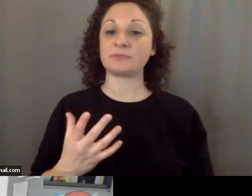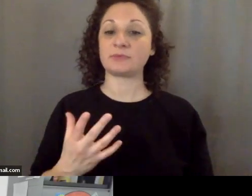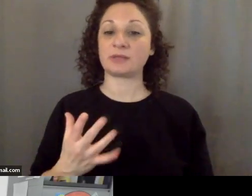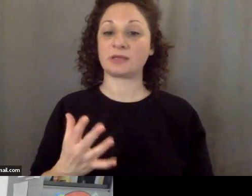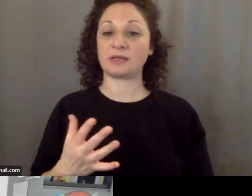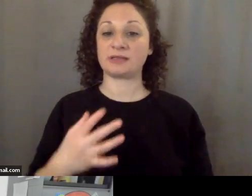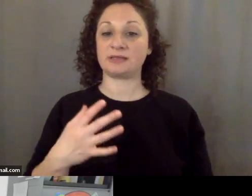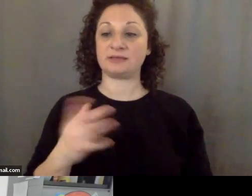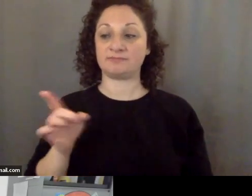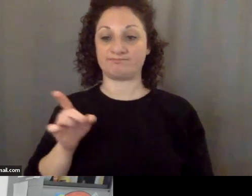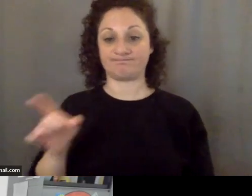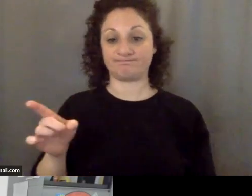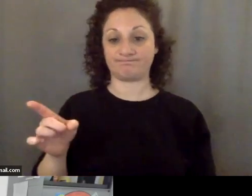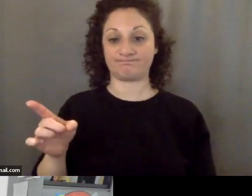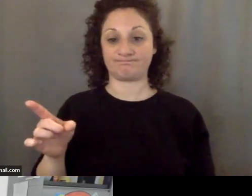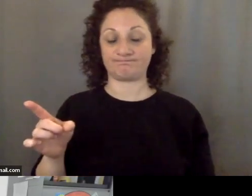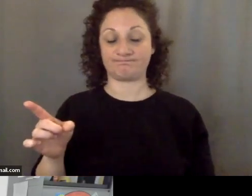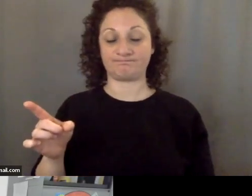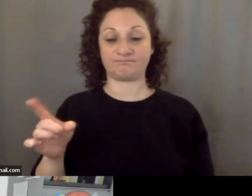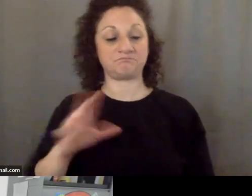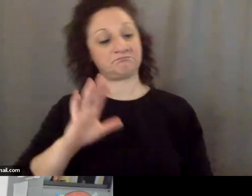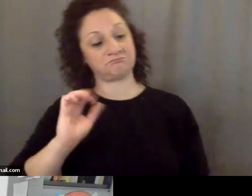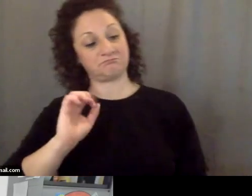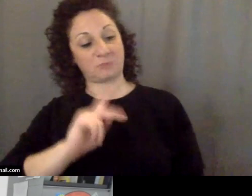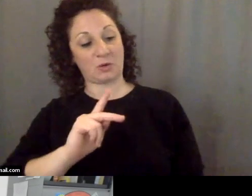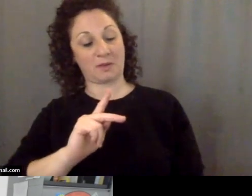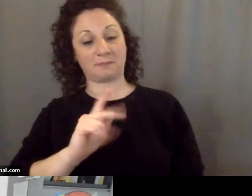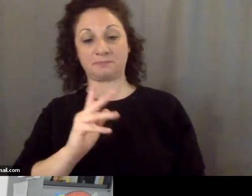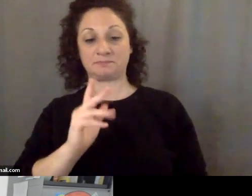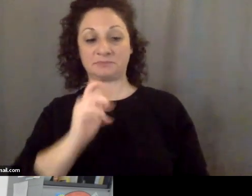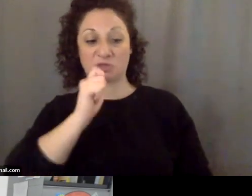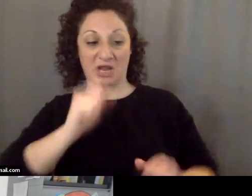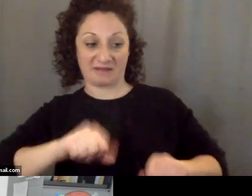Chinese then said to the Japanese okay you're not going to give him up.